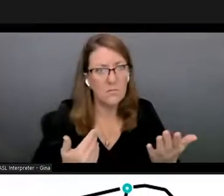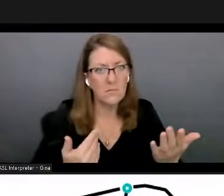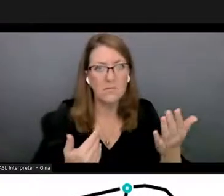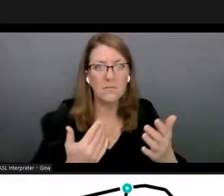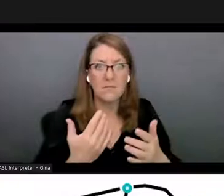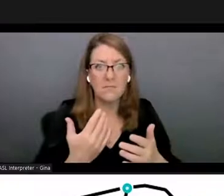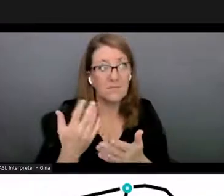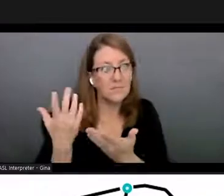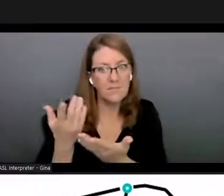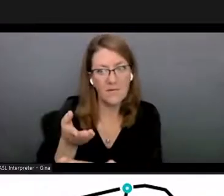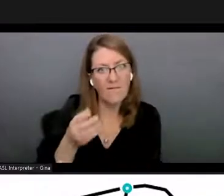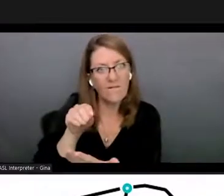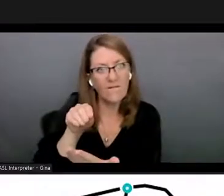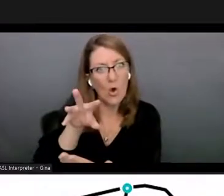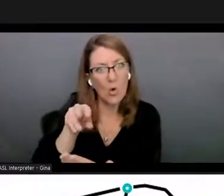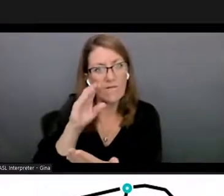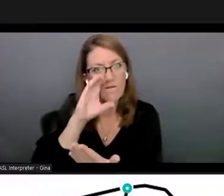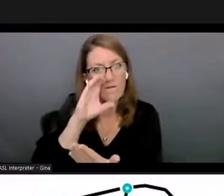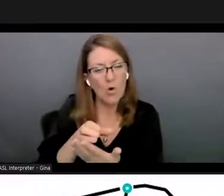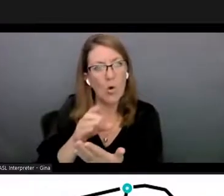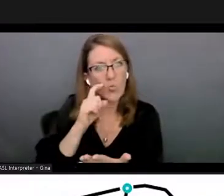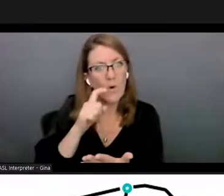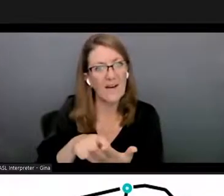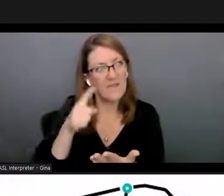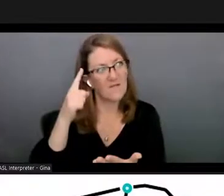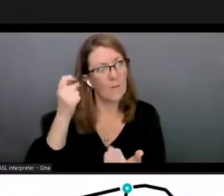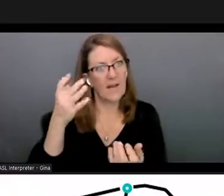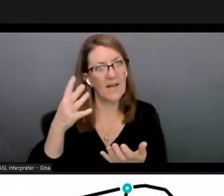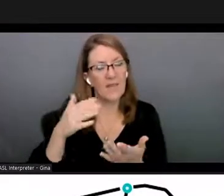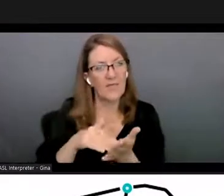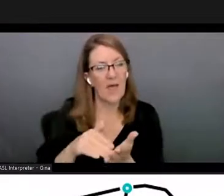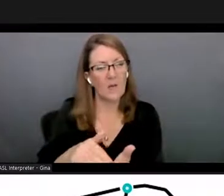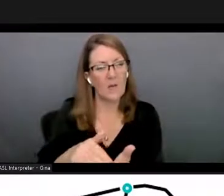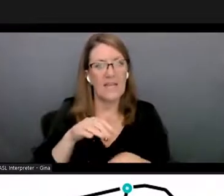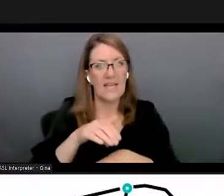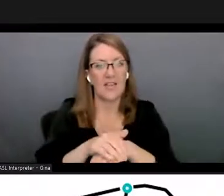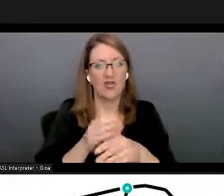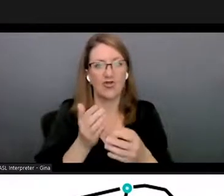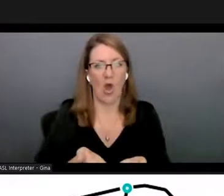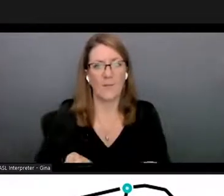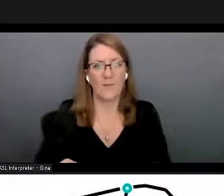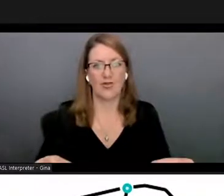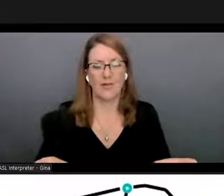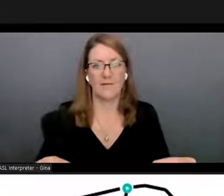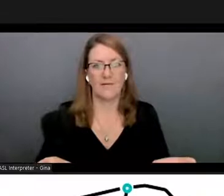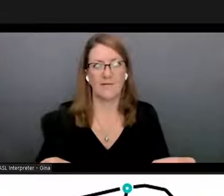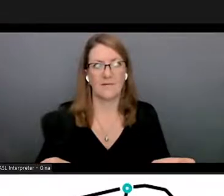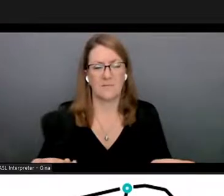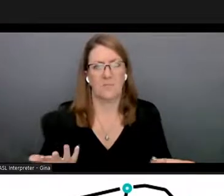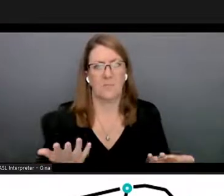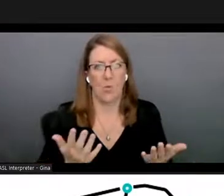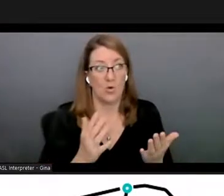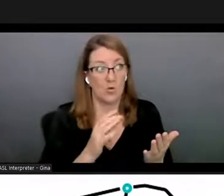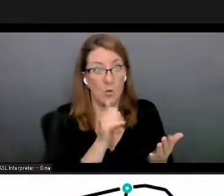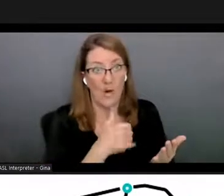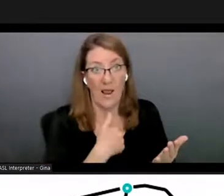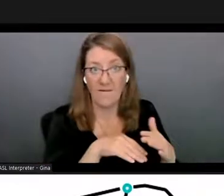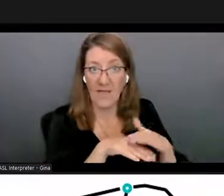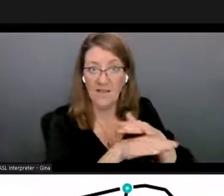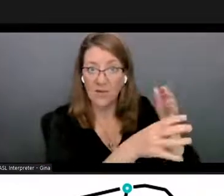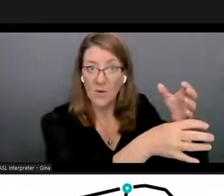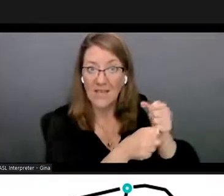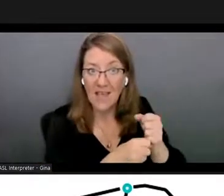photo recognition for thousands of english objects we just don't have access to those um uh